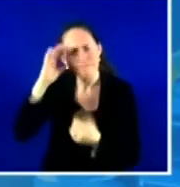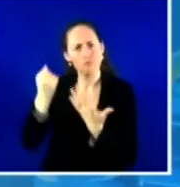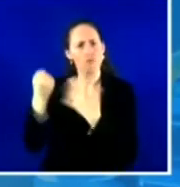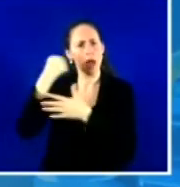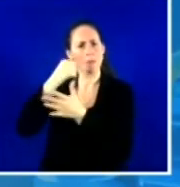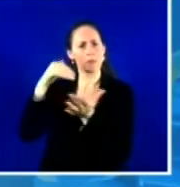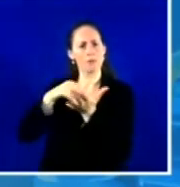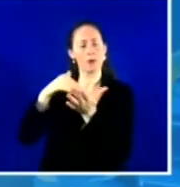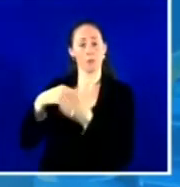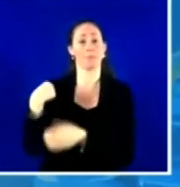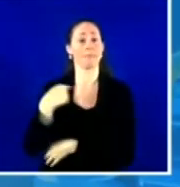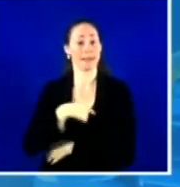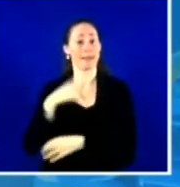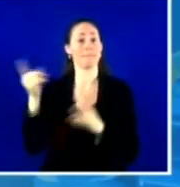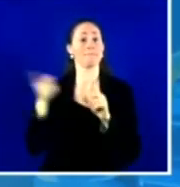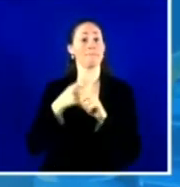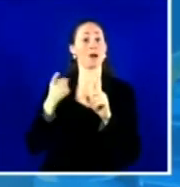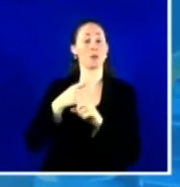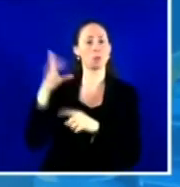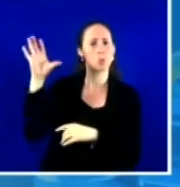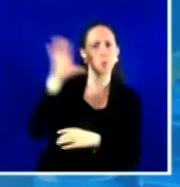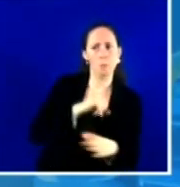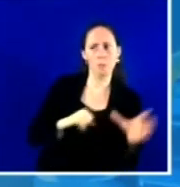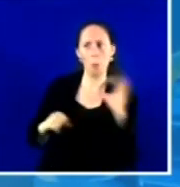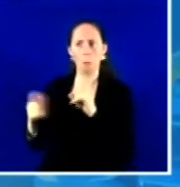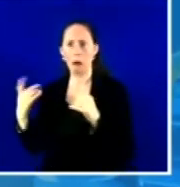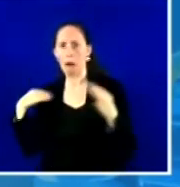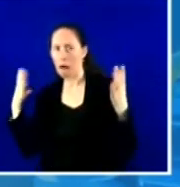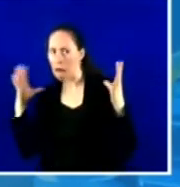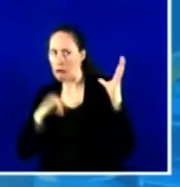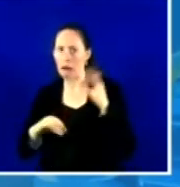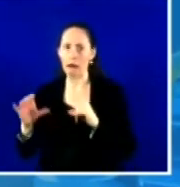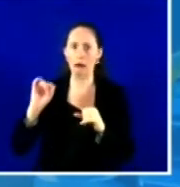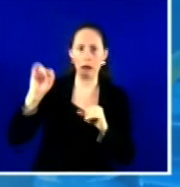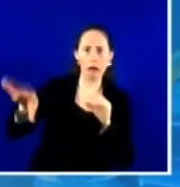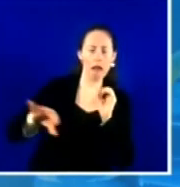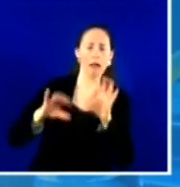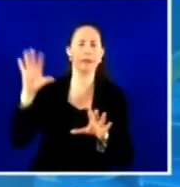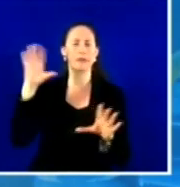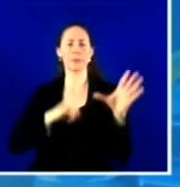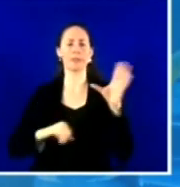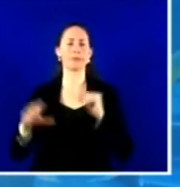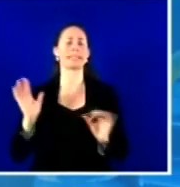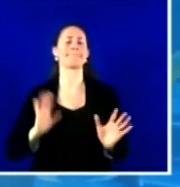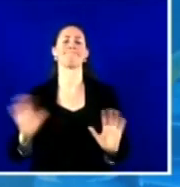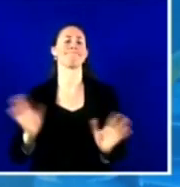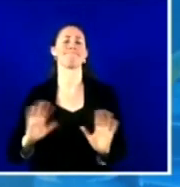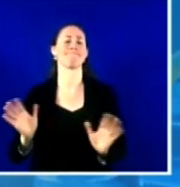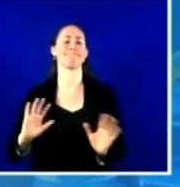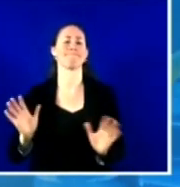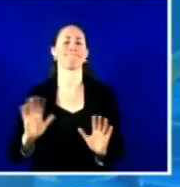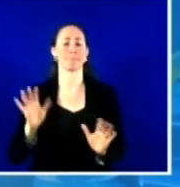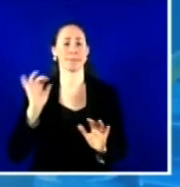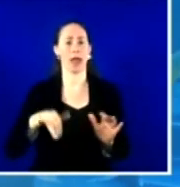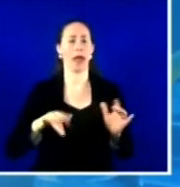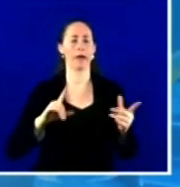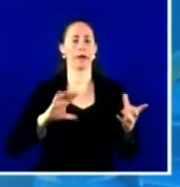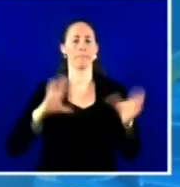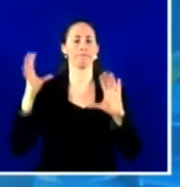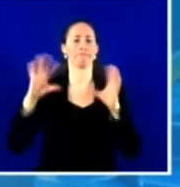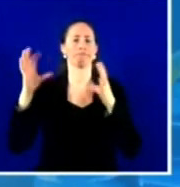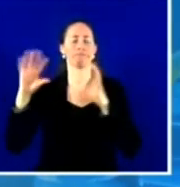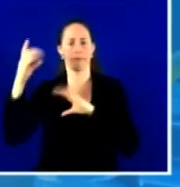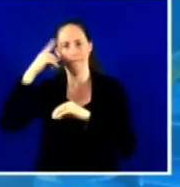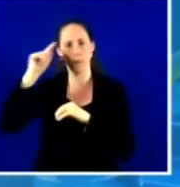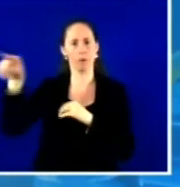our experience with large vaccination sites that posed a real problem for primary care practices. And we had to be willing